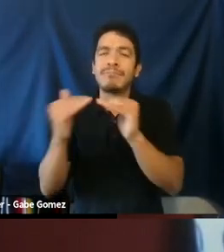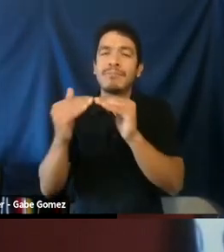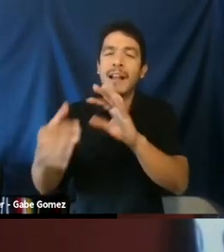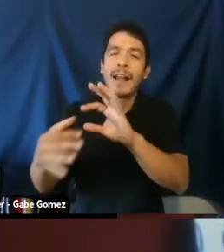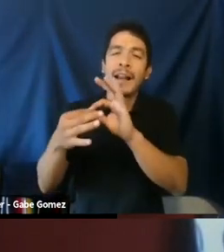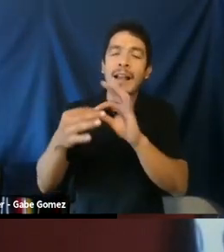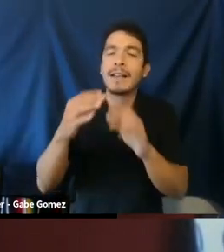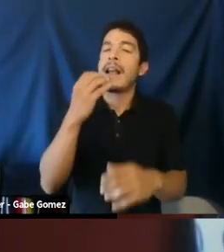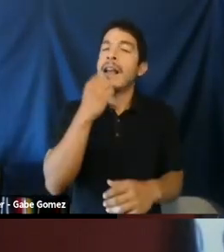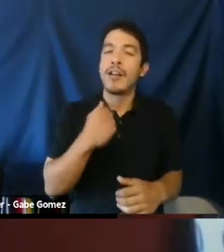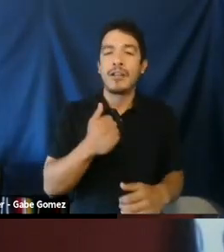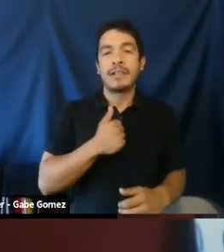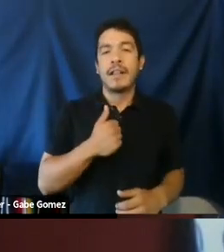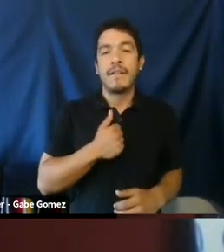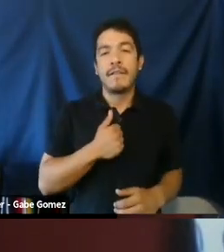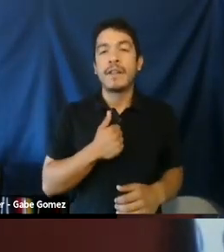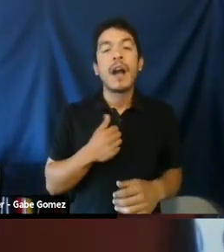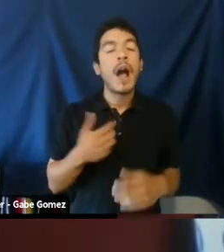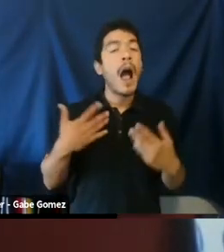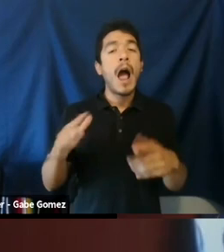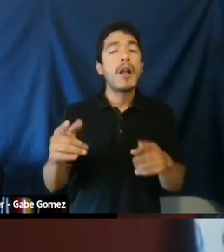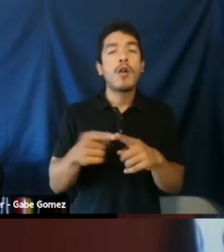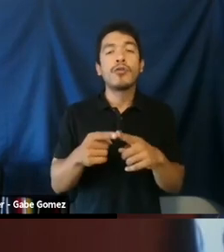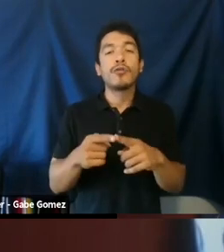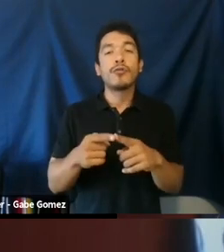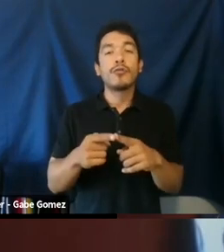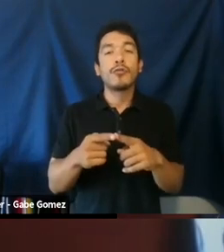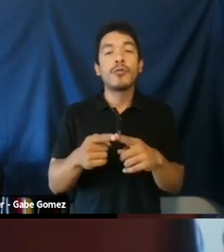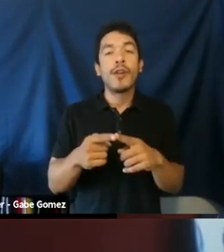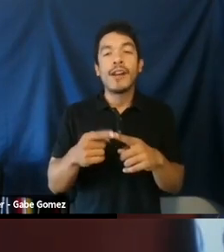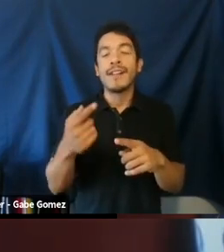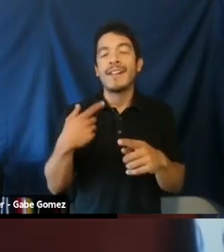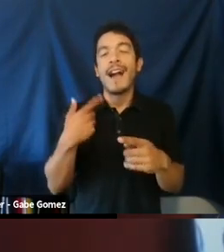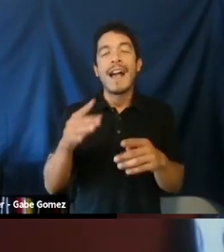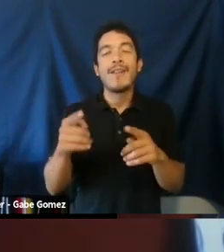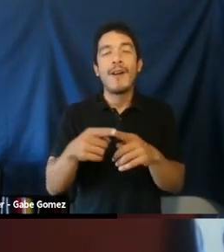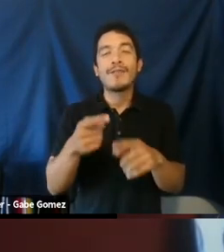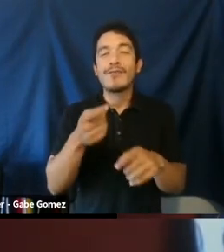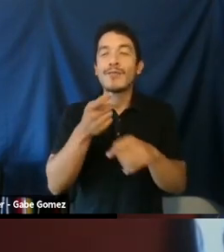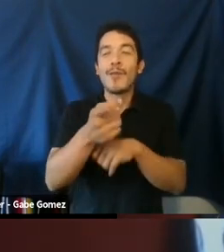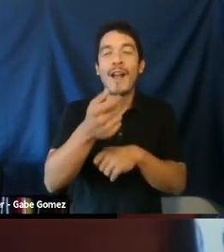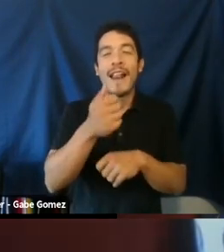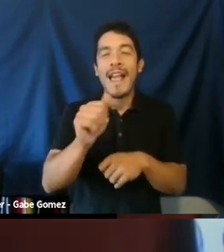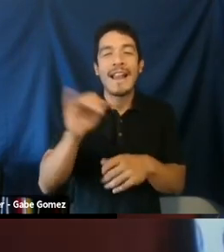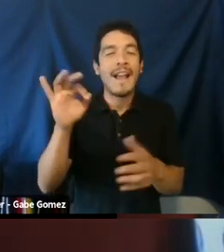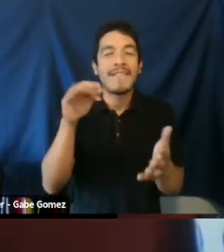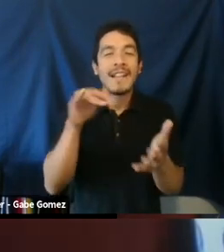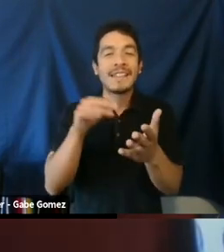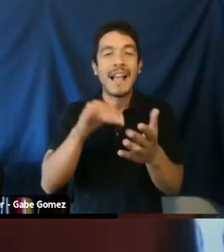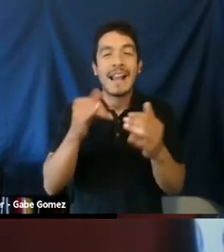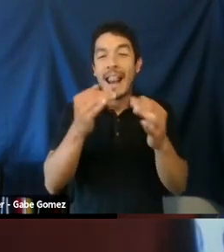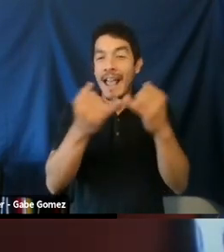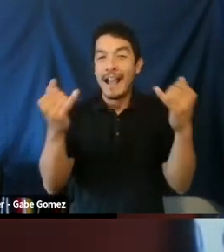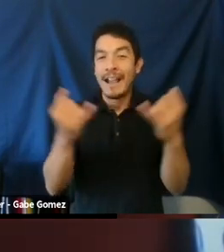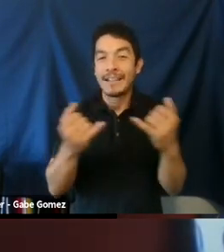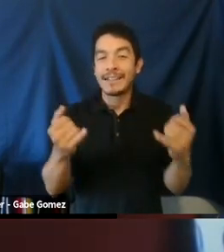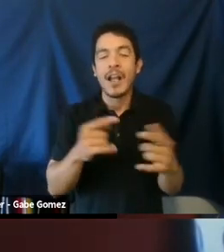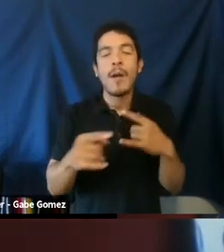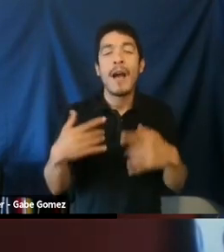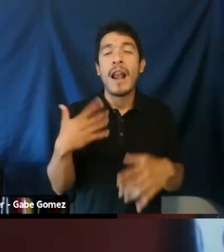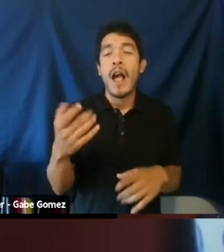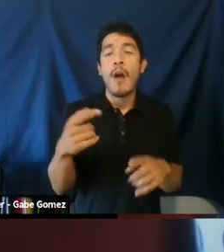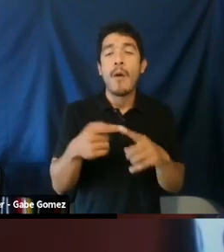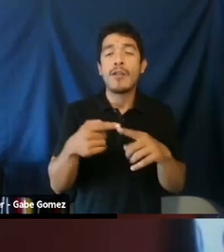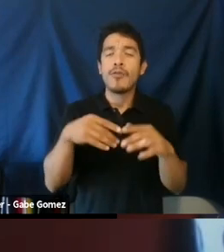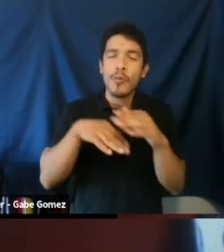connected, equitable, caring selves. I don't want to give away any of the headlines from the study,